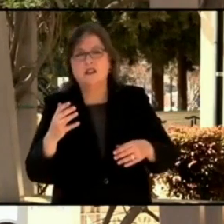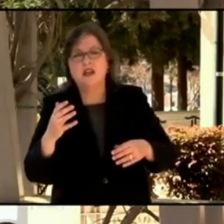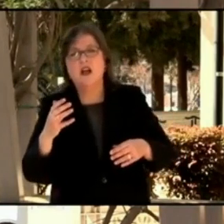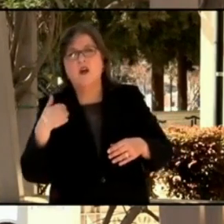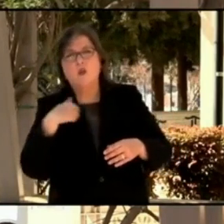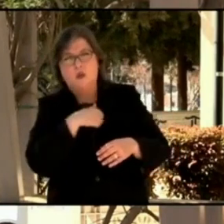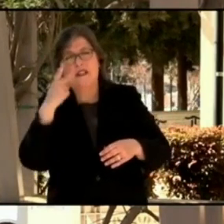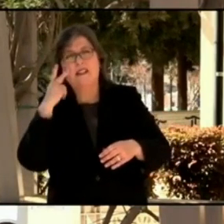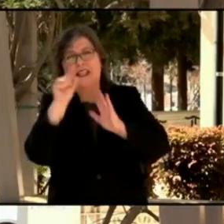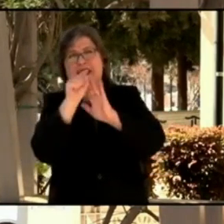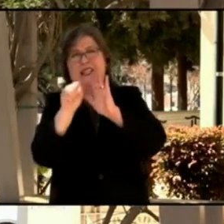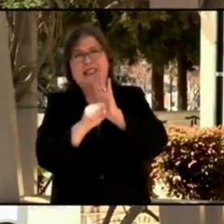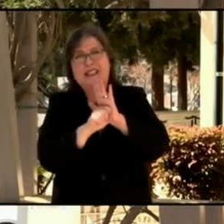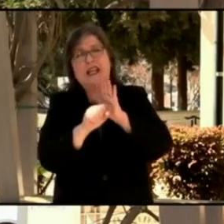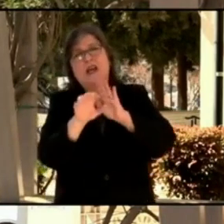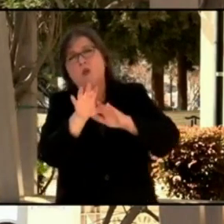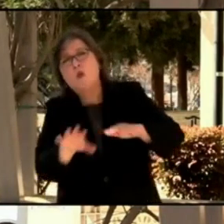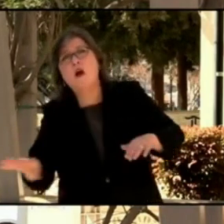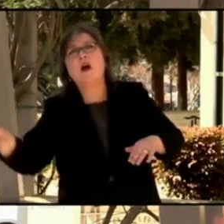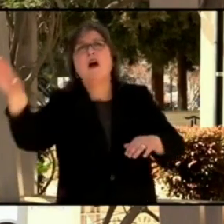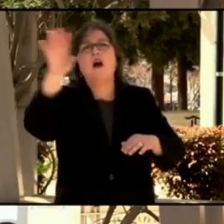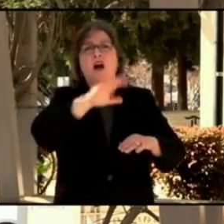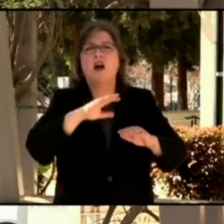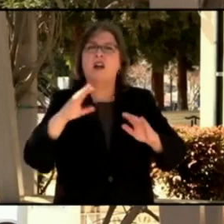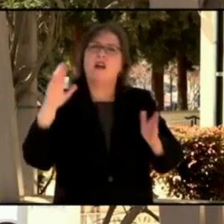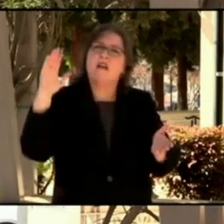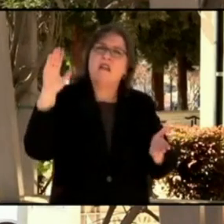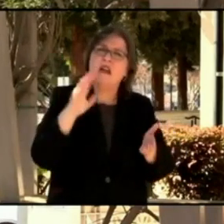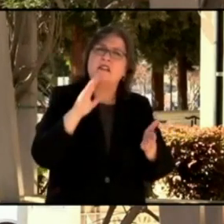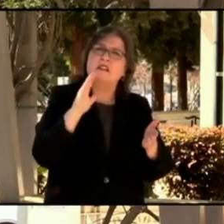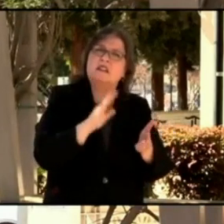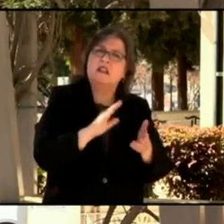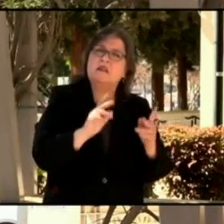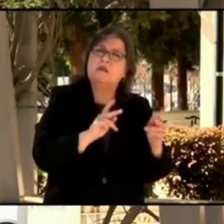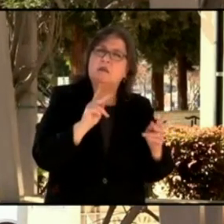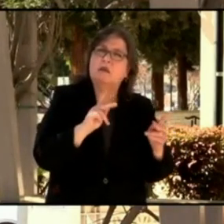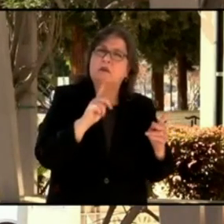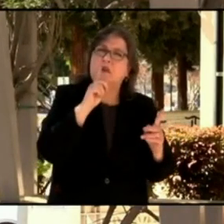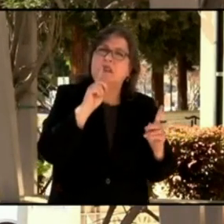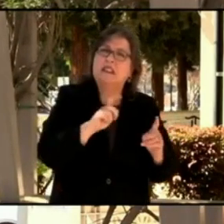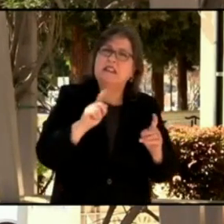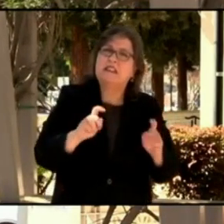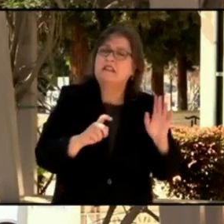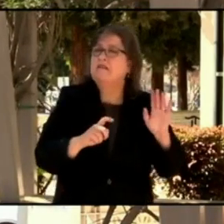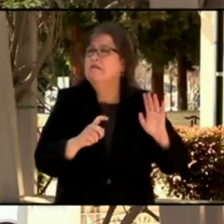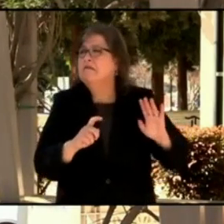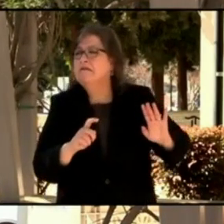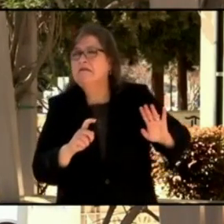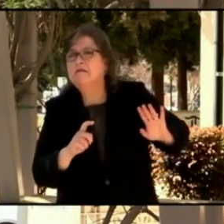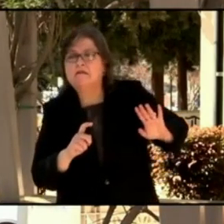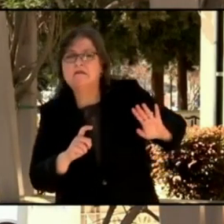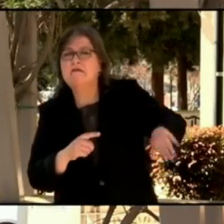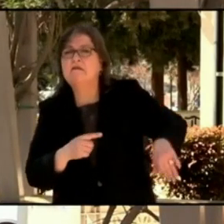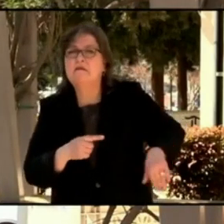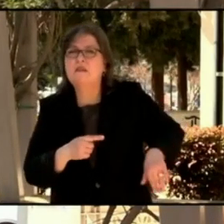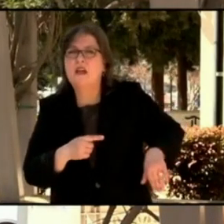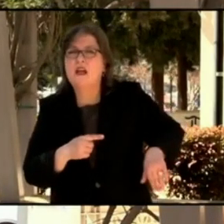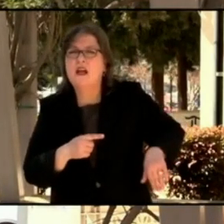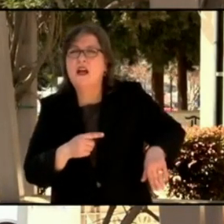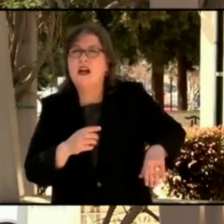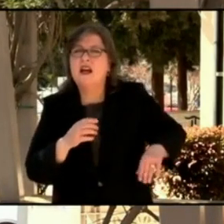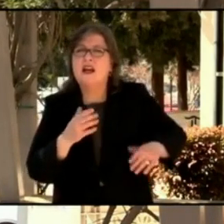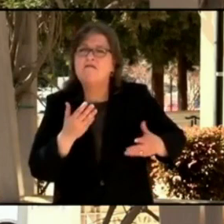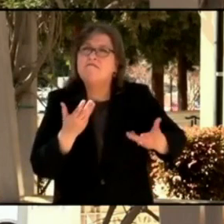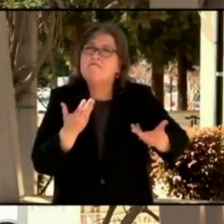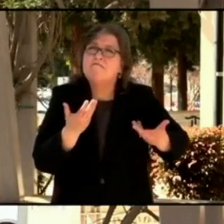than they are in the county, but this still is an area of concern. So the question is, when